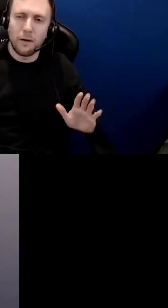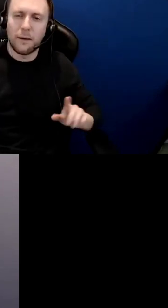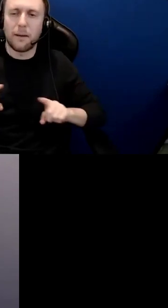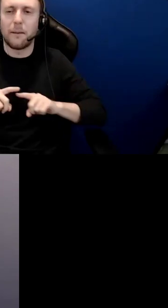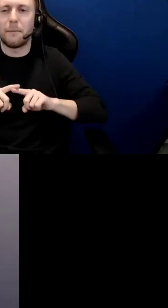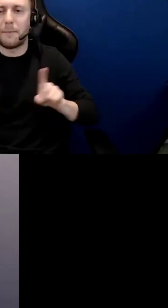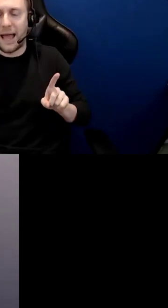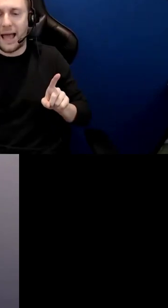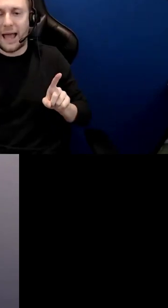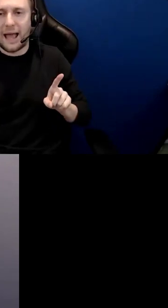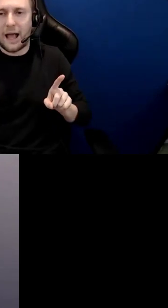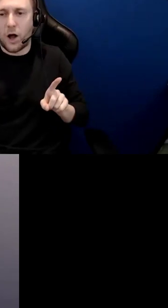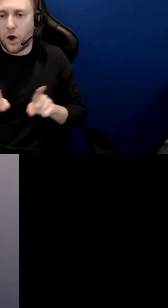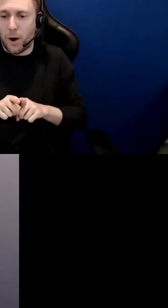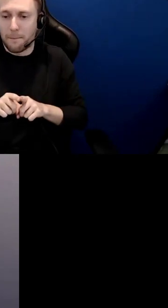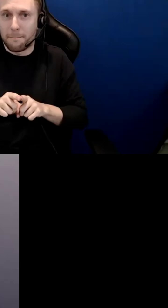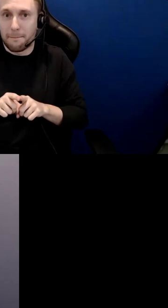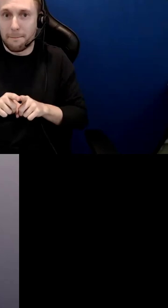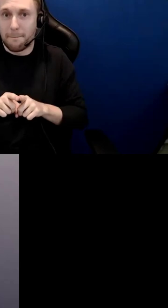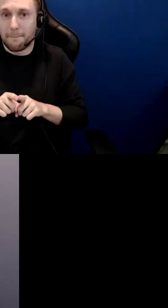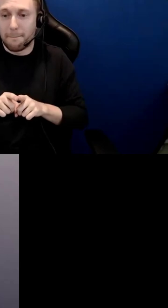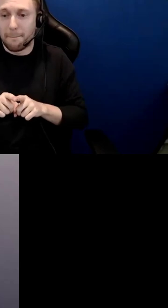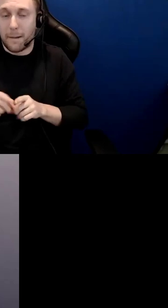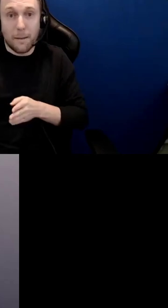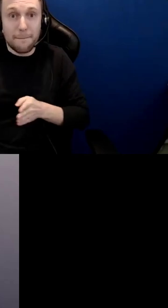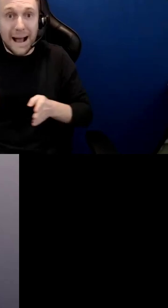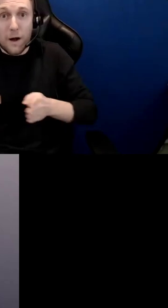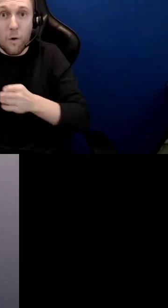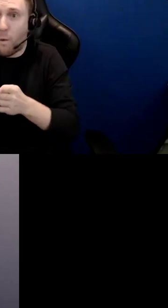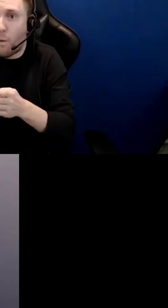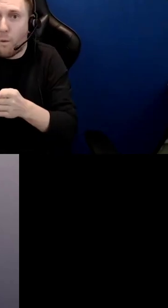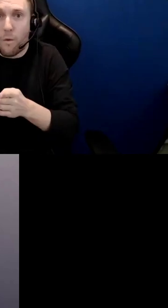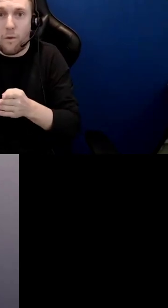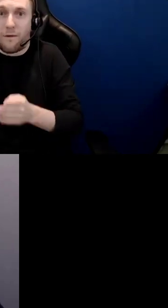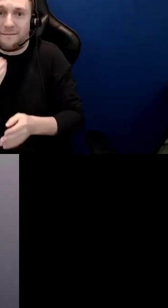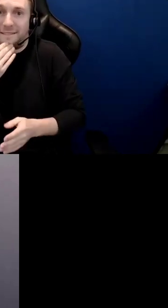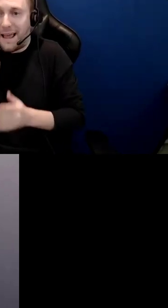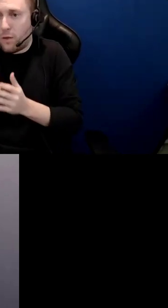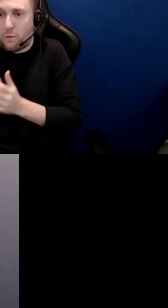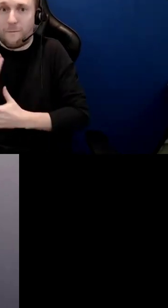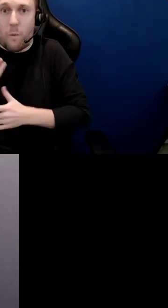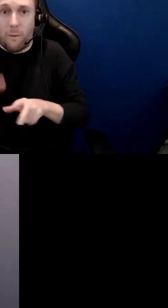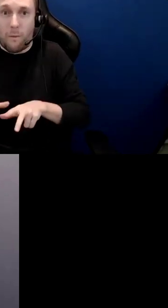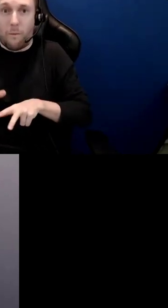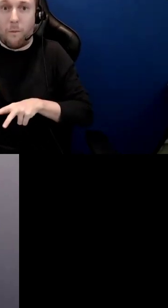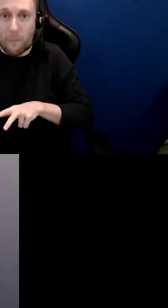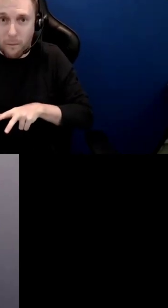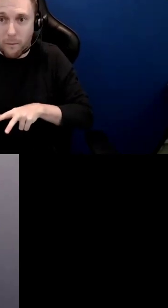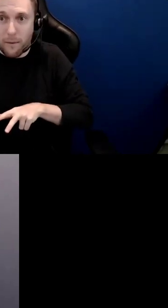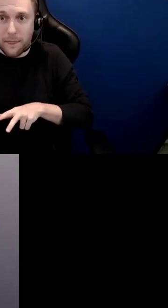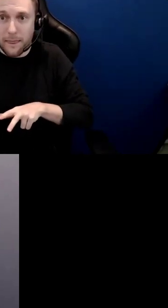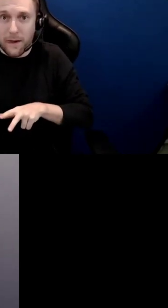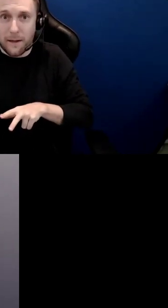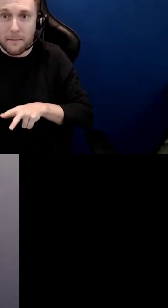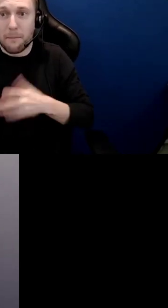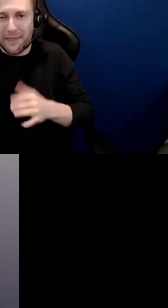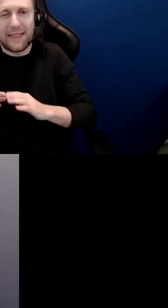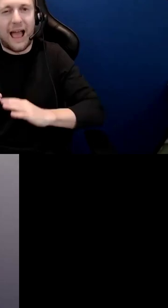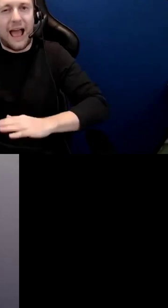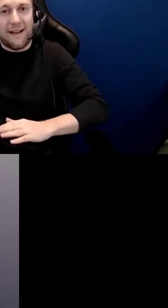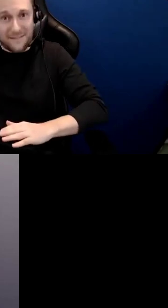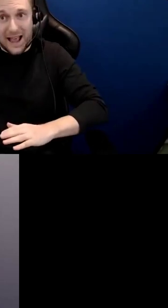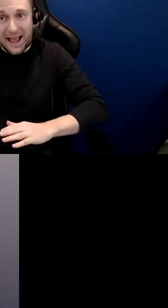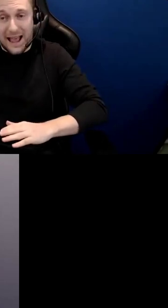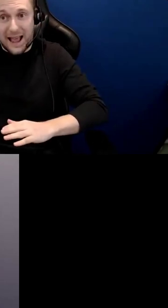one maybe you've been taking action for a long while but that you don't consider yourself a leader in the work just yet